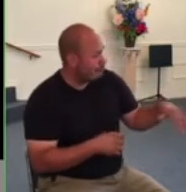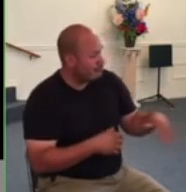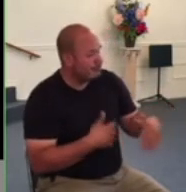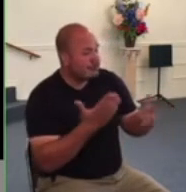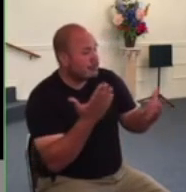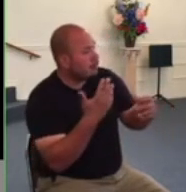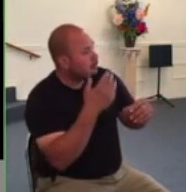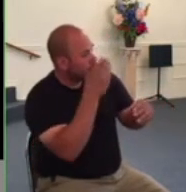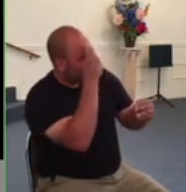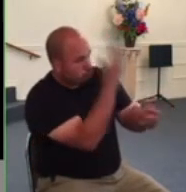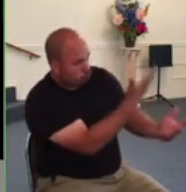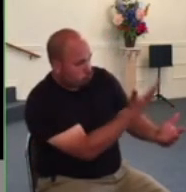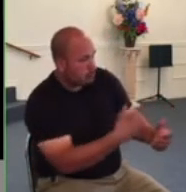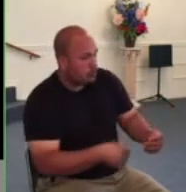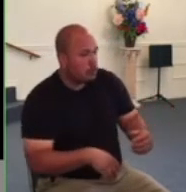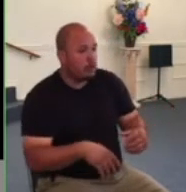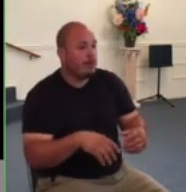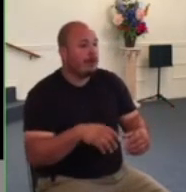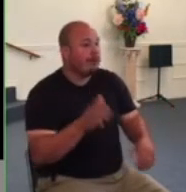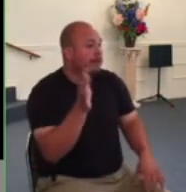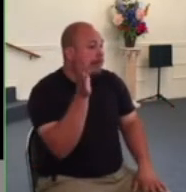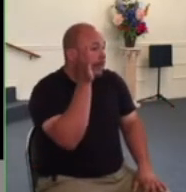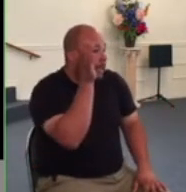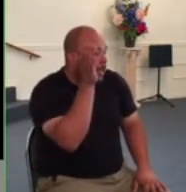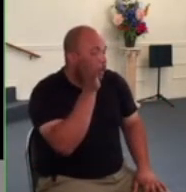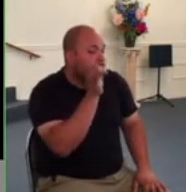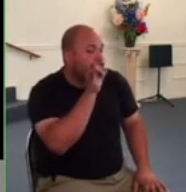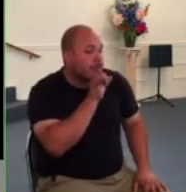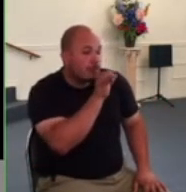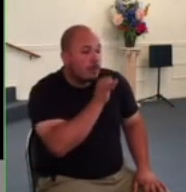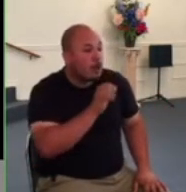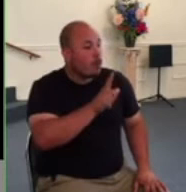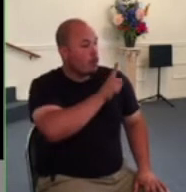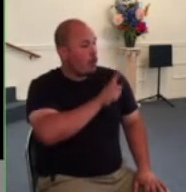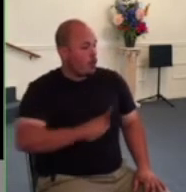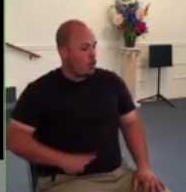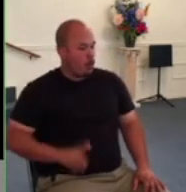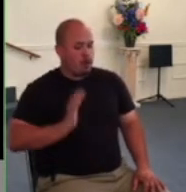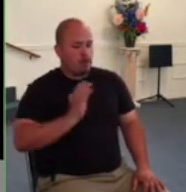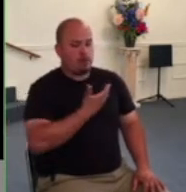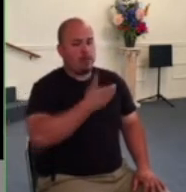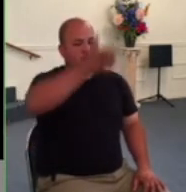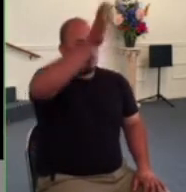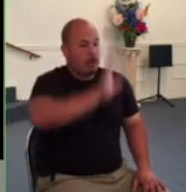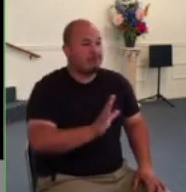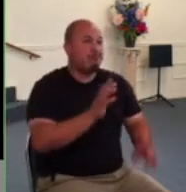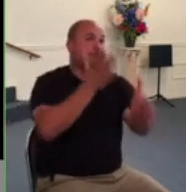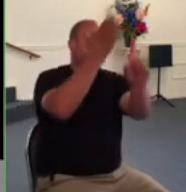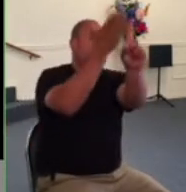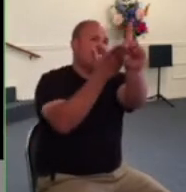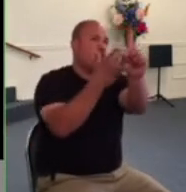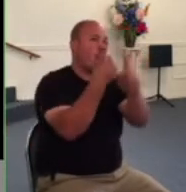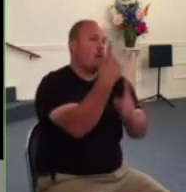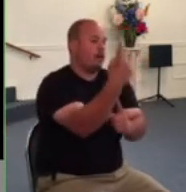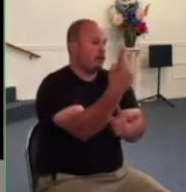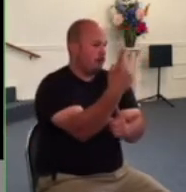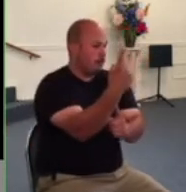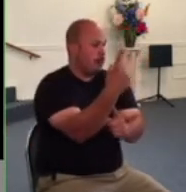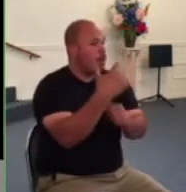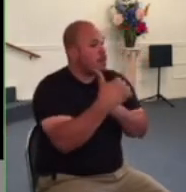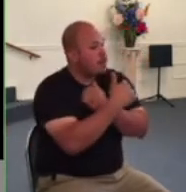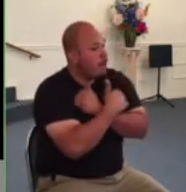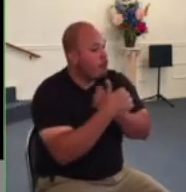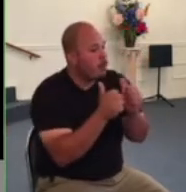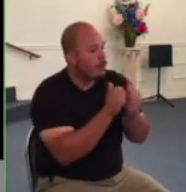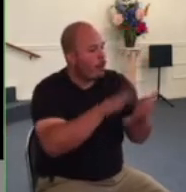here oh israel the lord our god the lord is one love the lord your god with all your heart